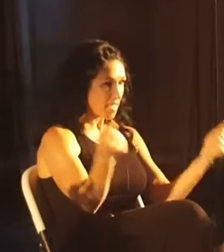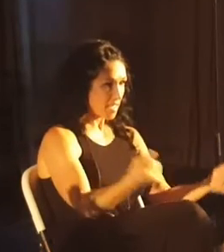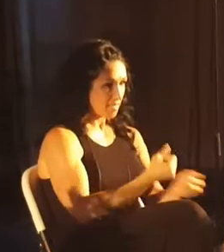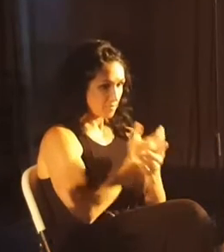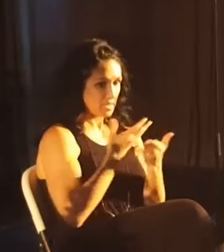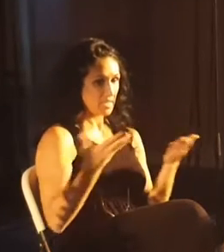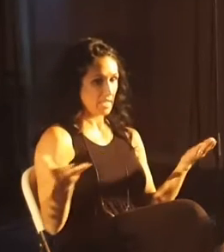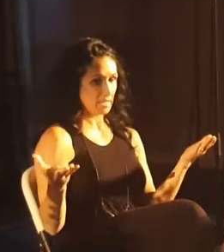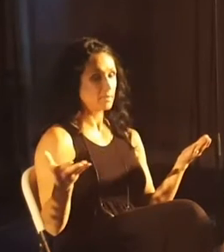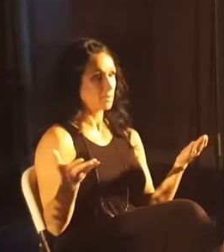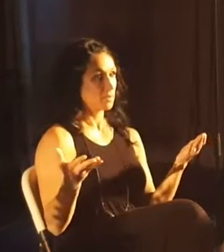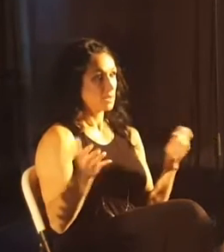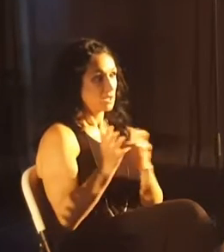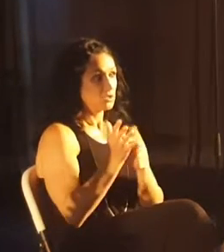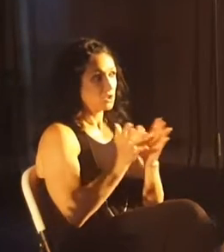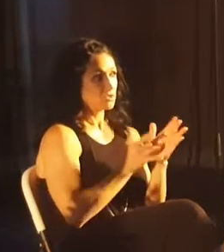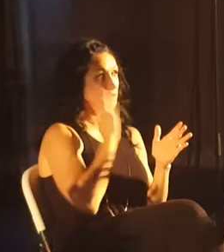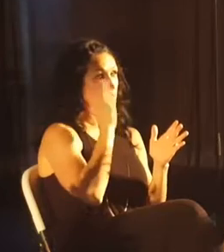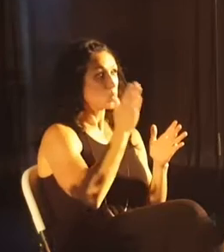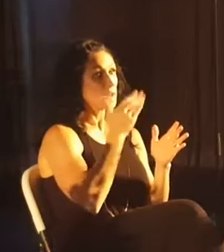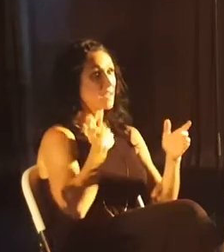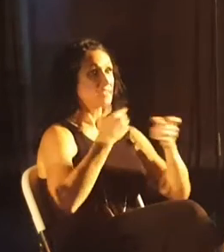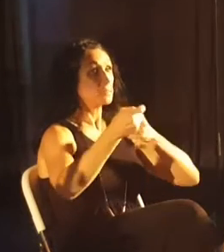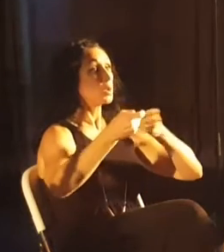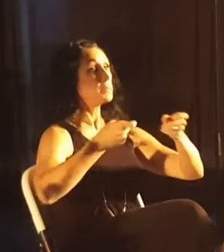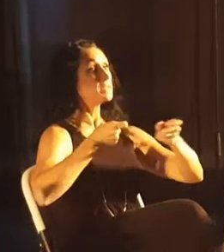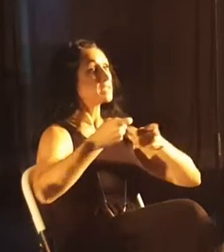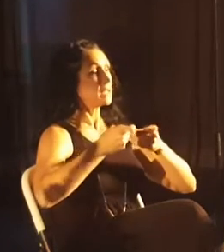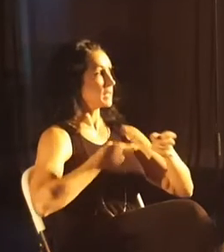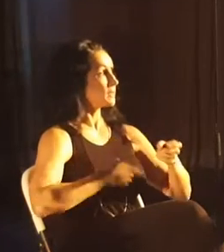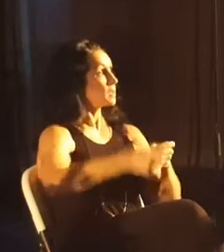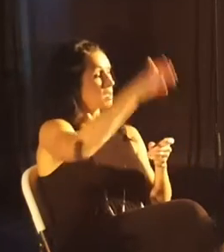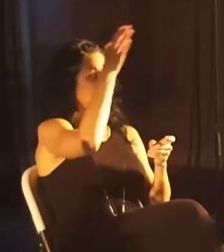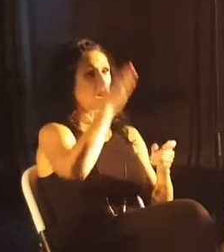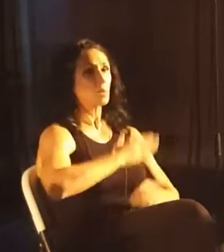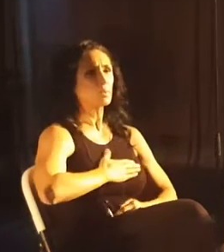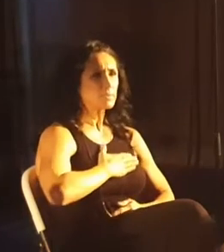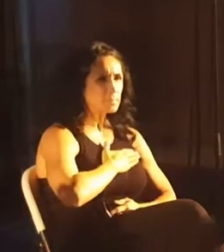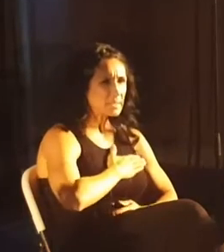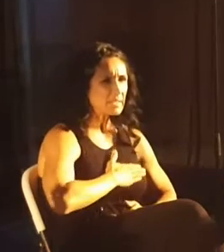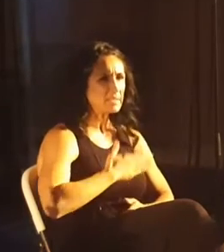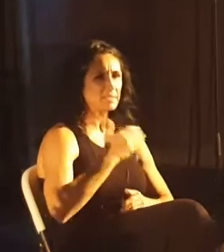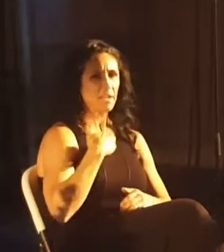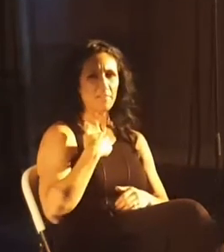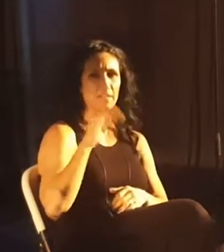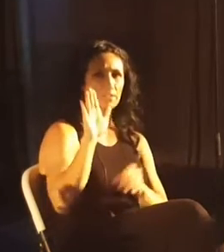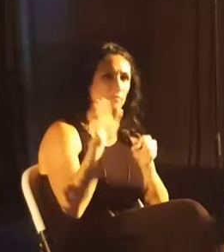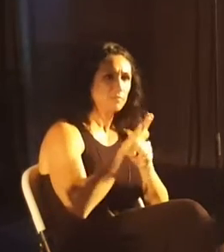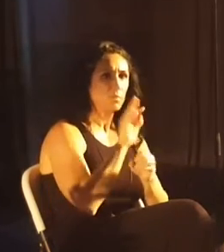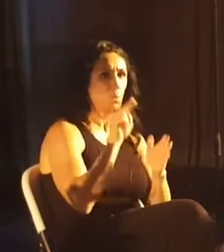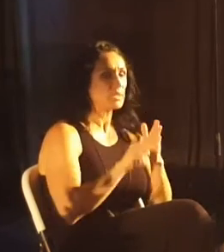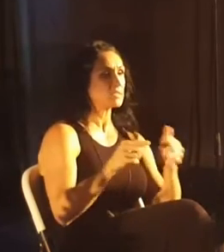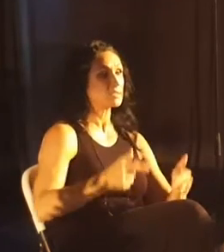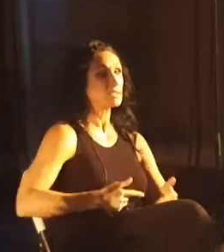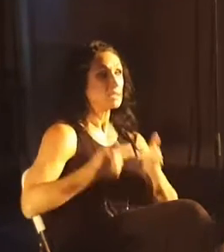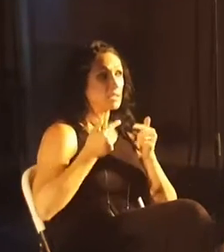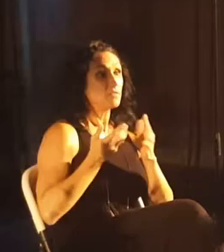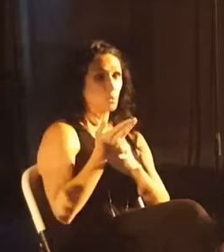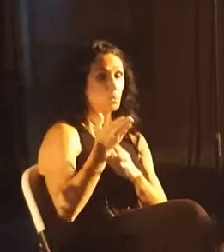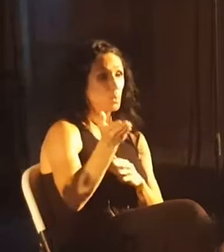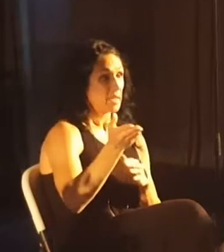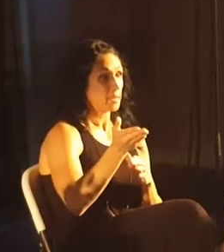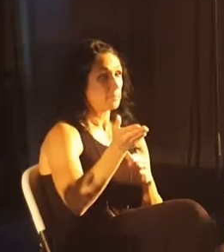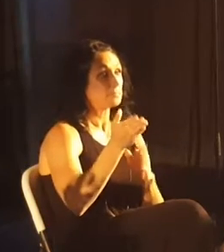Jesus, he might have the supremacy. For God was pleased to have all his fullness dwell in him and through him